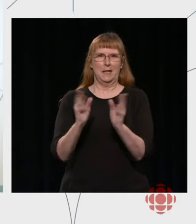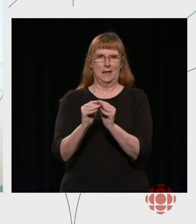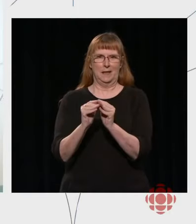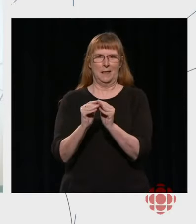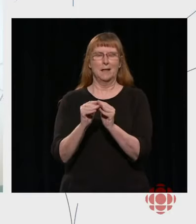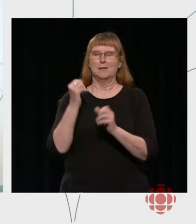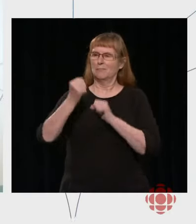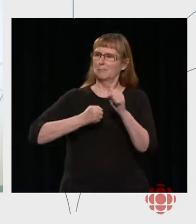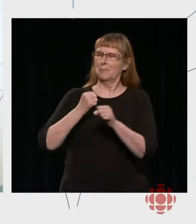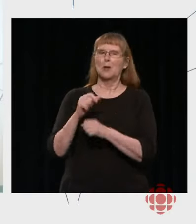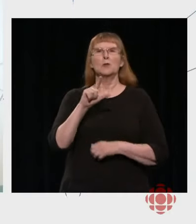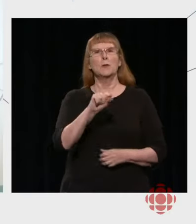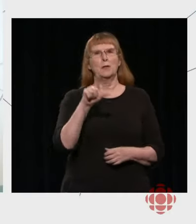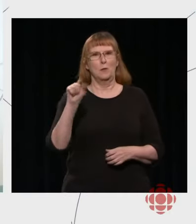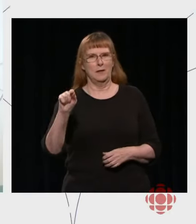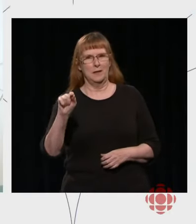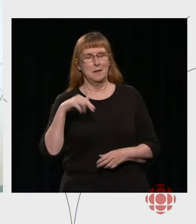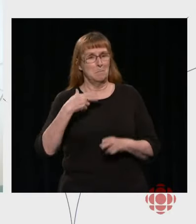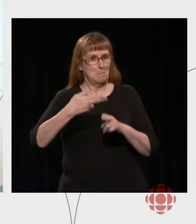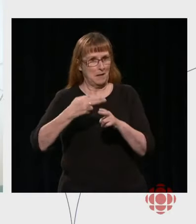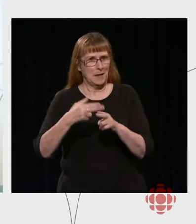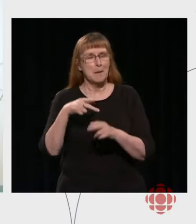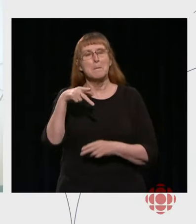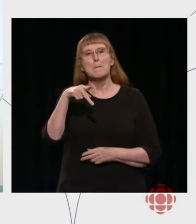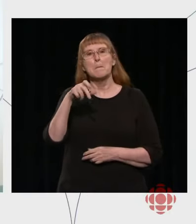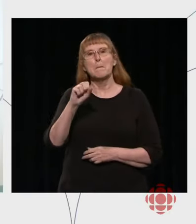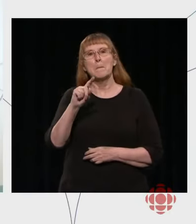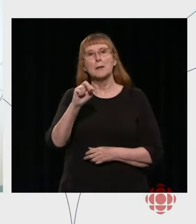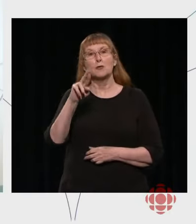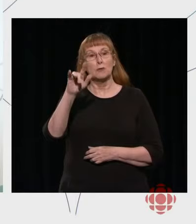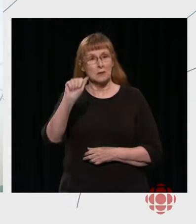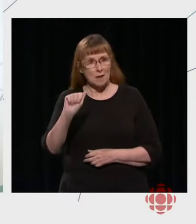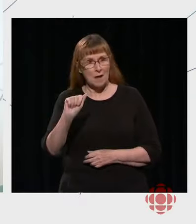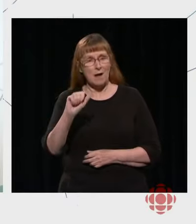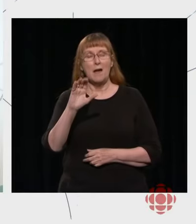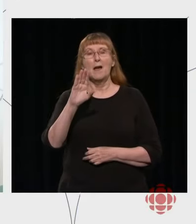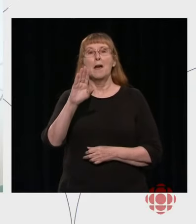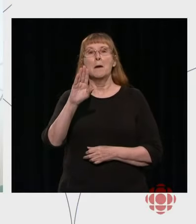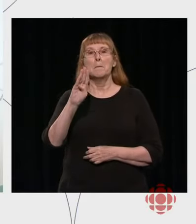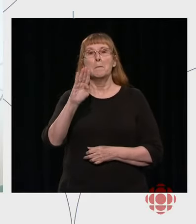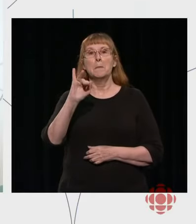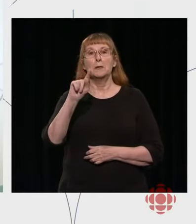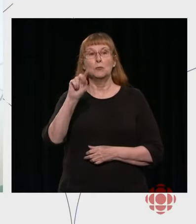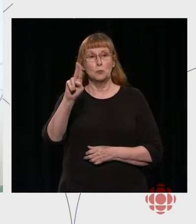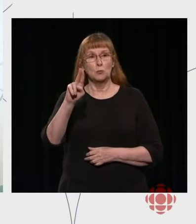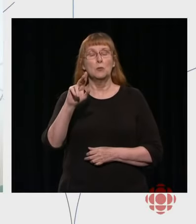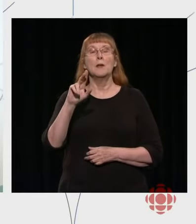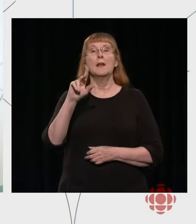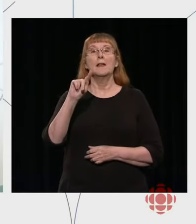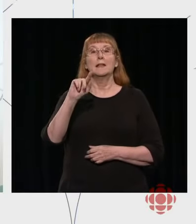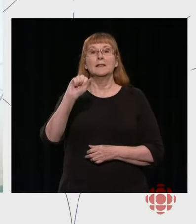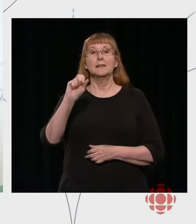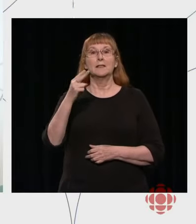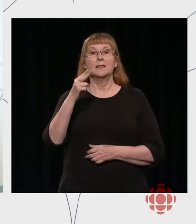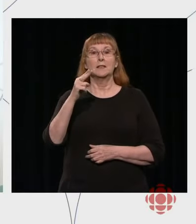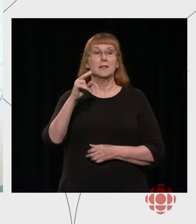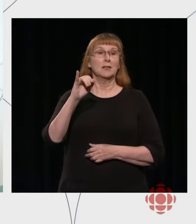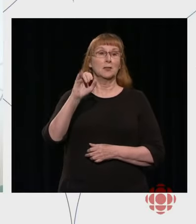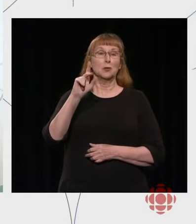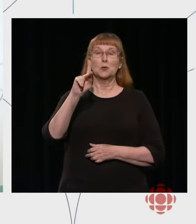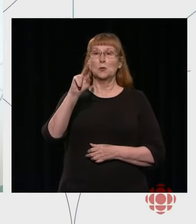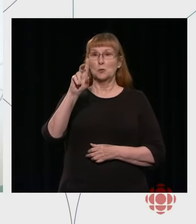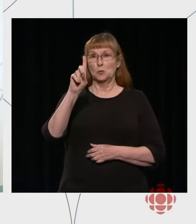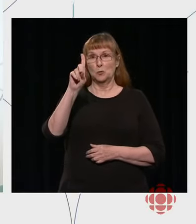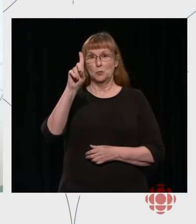Public Meeting. My name is Patricia Bittouchikoudi, host of the morning radio show on ICI Premiere at Radio-Canada in Manitoba.